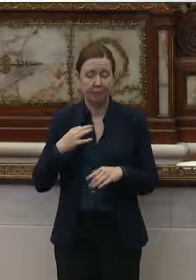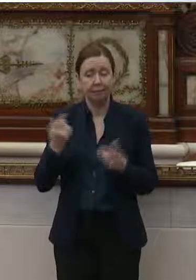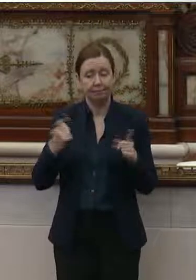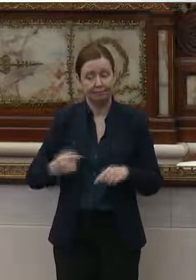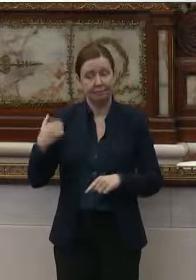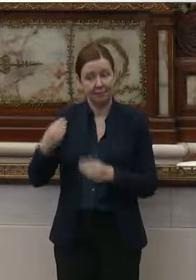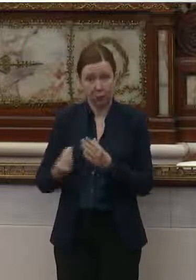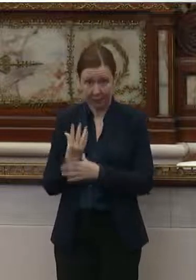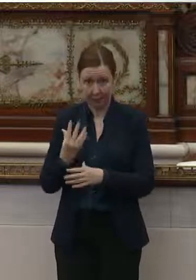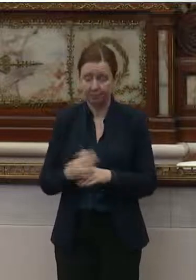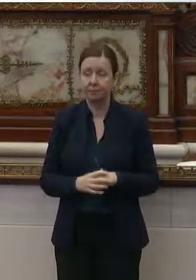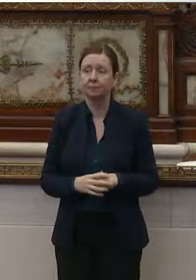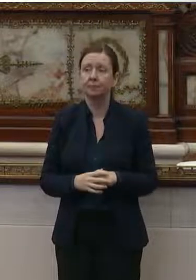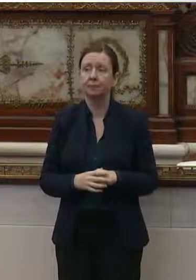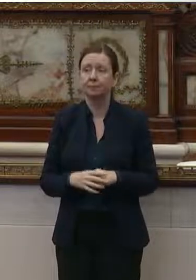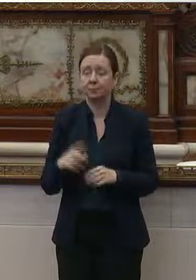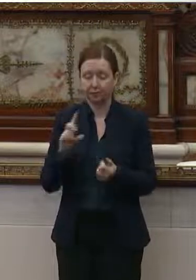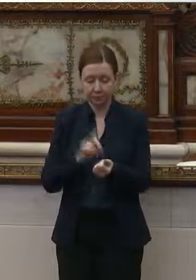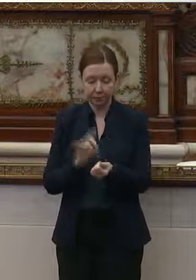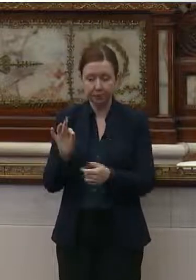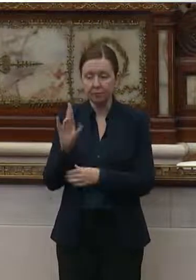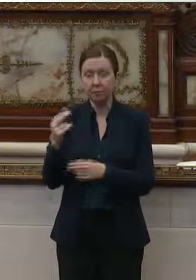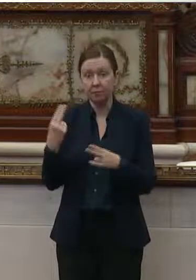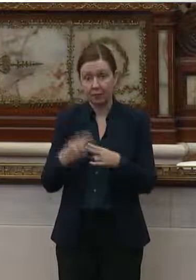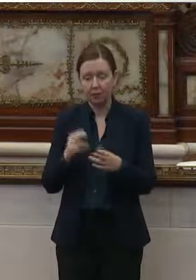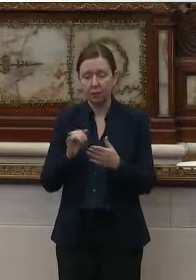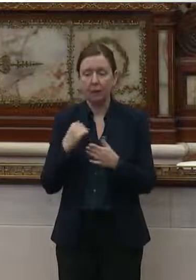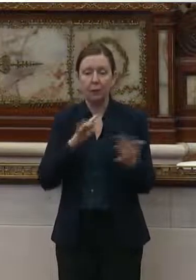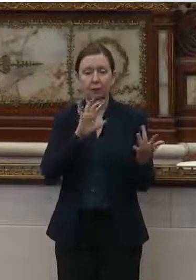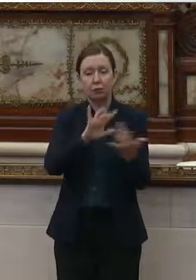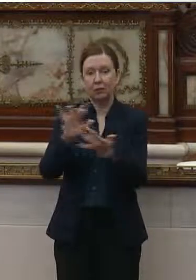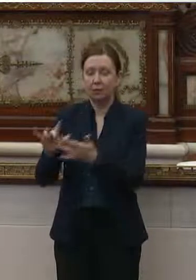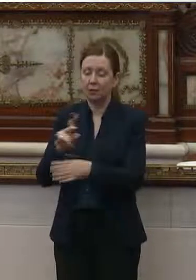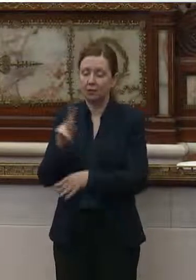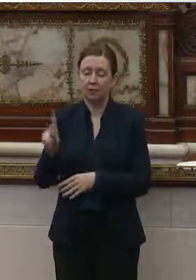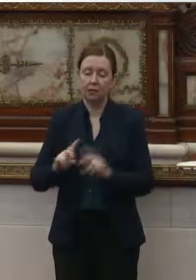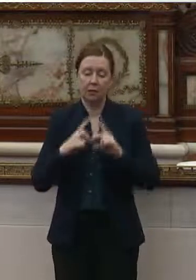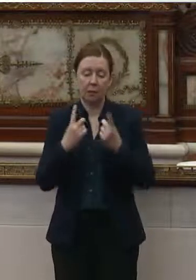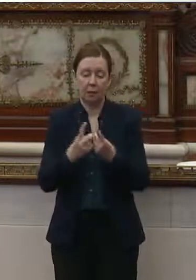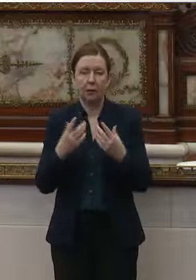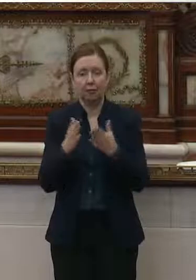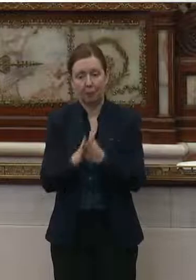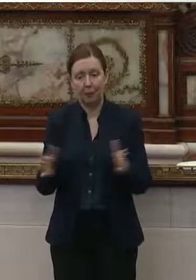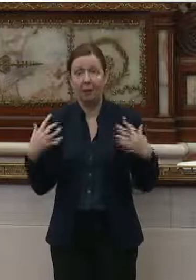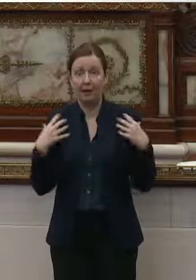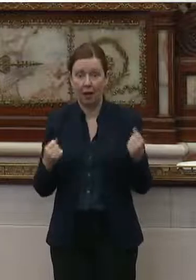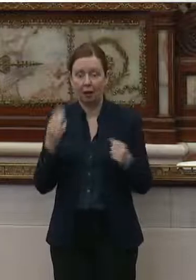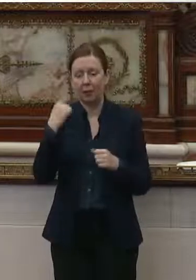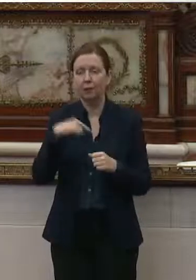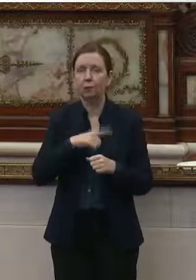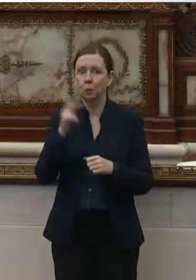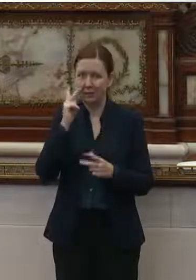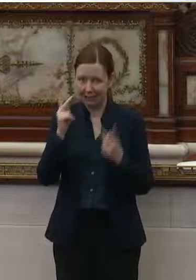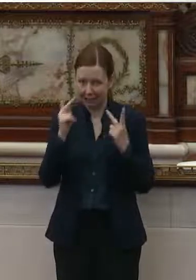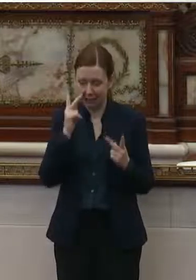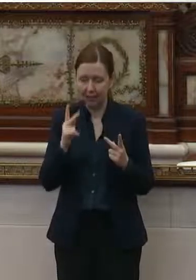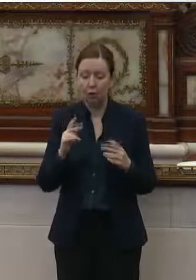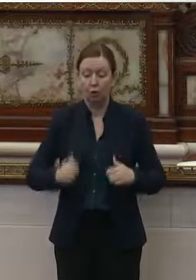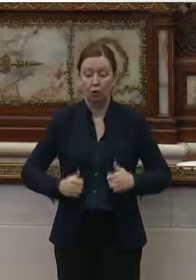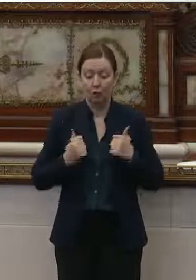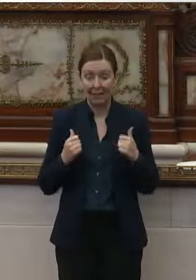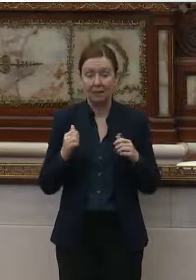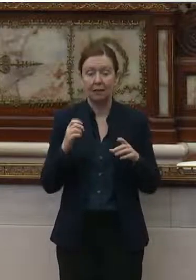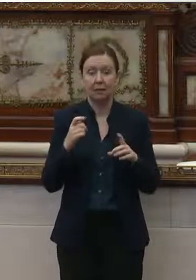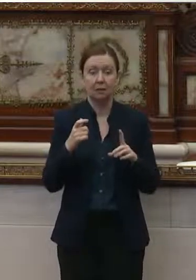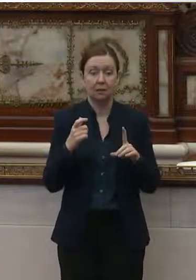spring. I think Dr. Farley mentioned this. We reached out to the Philadelphia Department of Public Health because we were seeing residents from